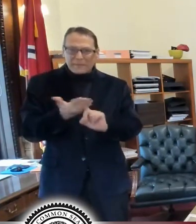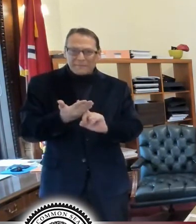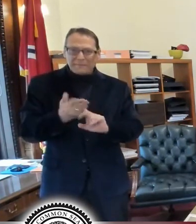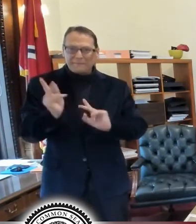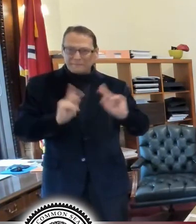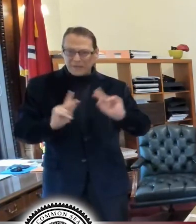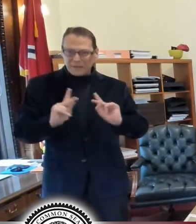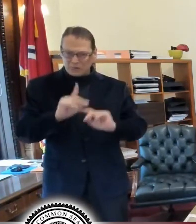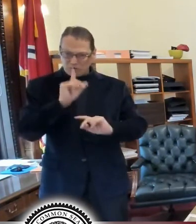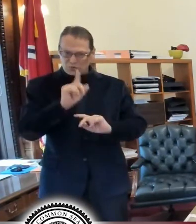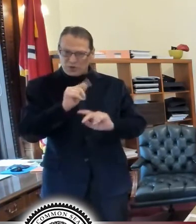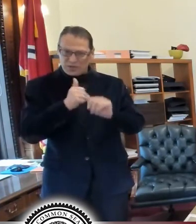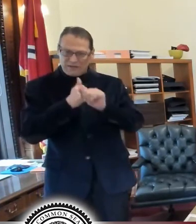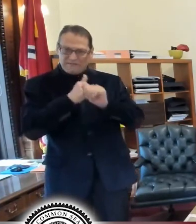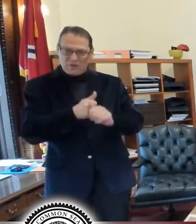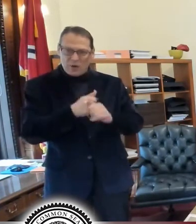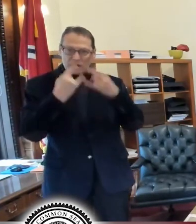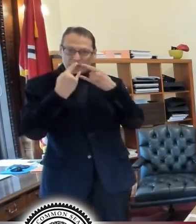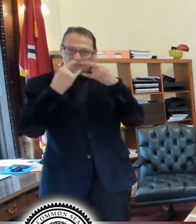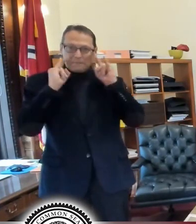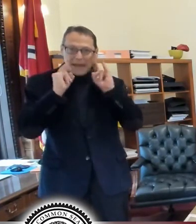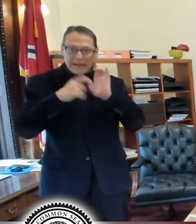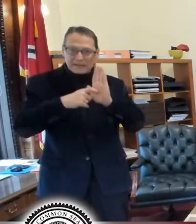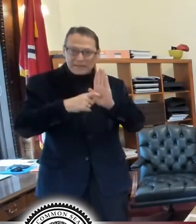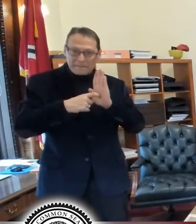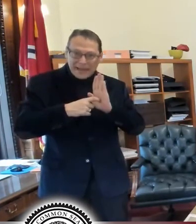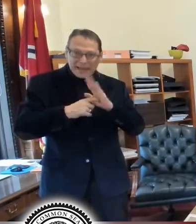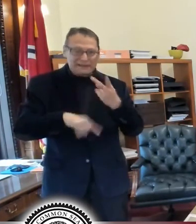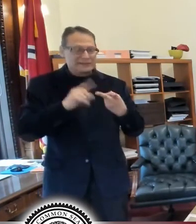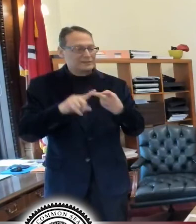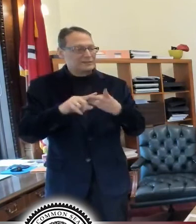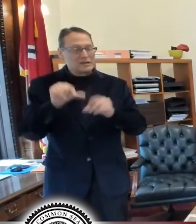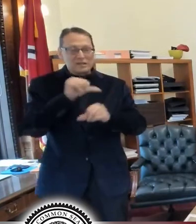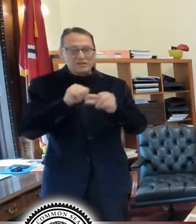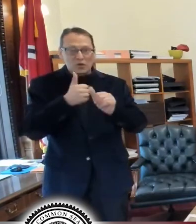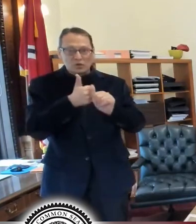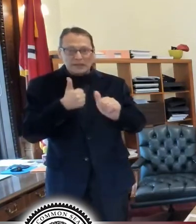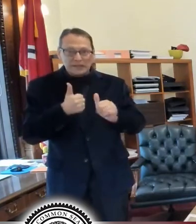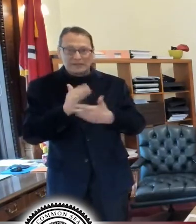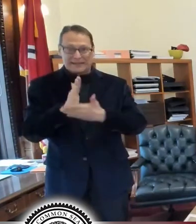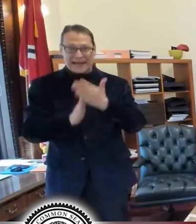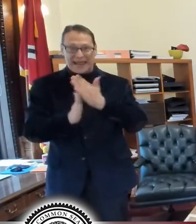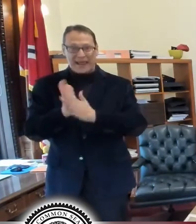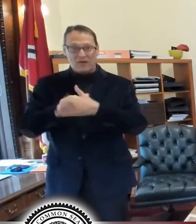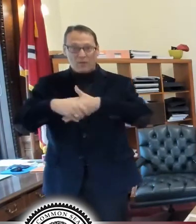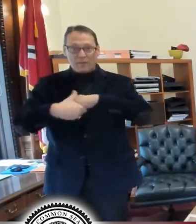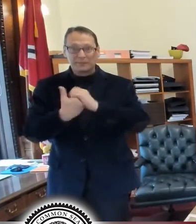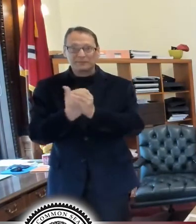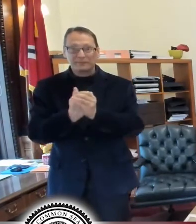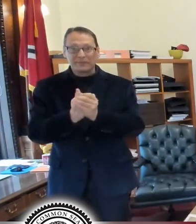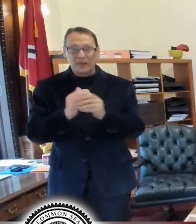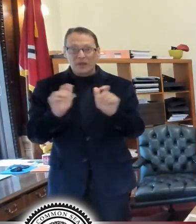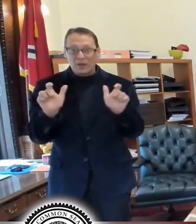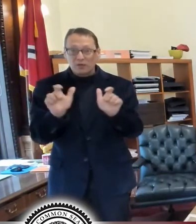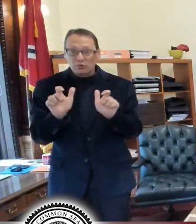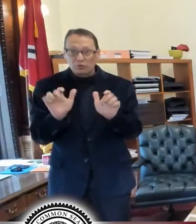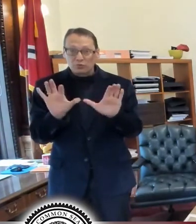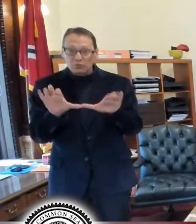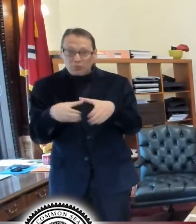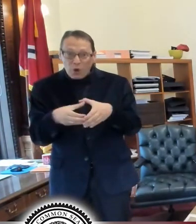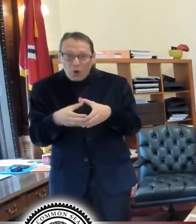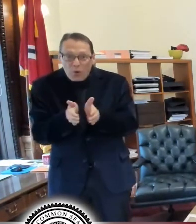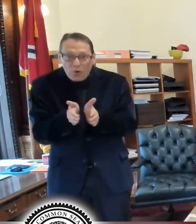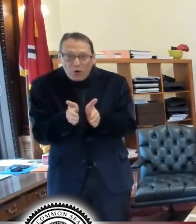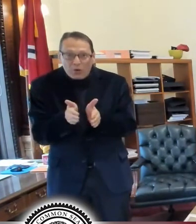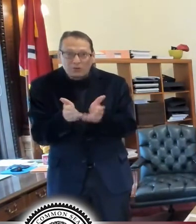comply with the mask mandate with social distancing, handwashing and keeping your groups small. So that